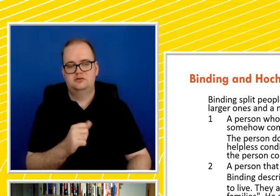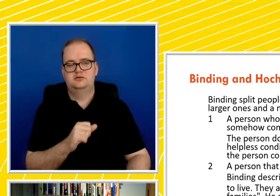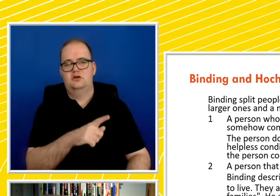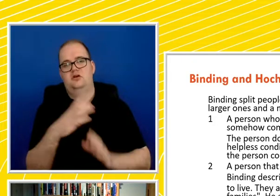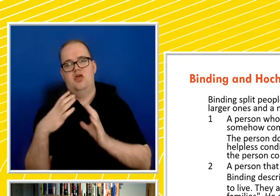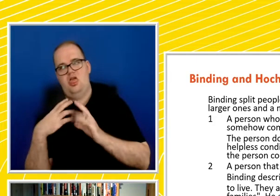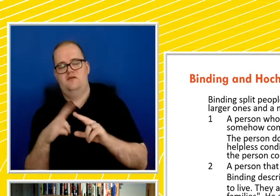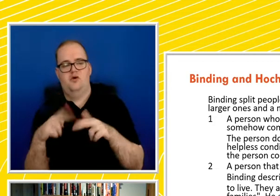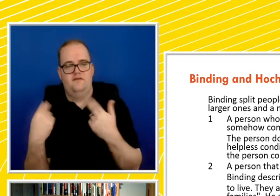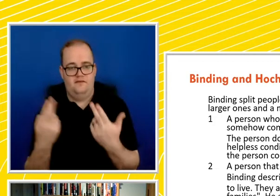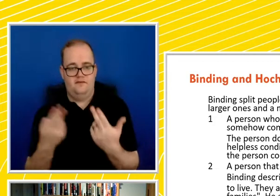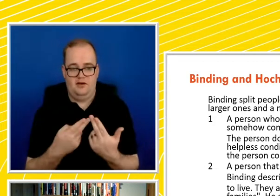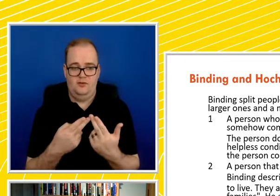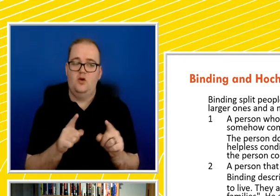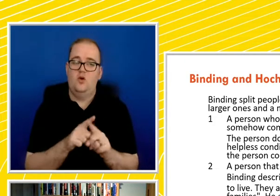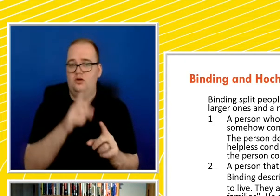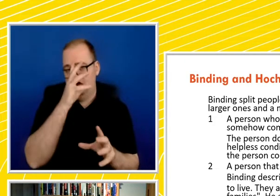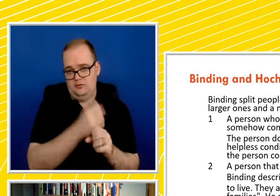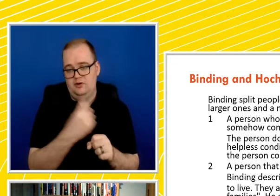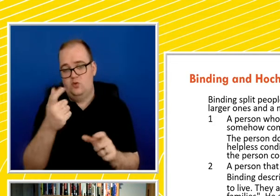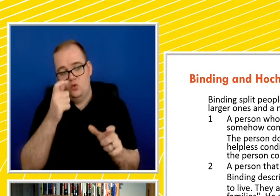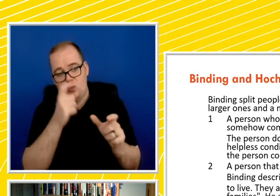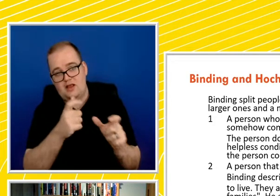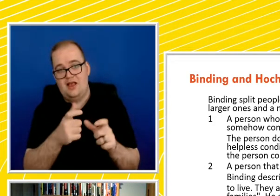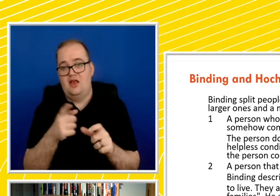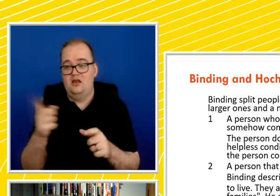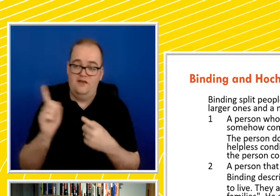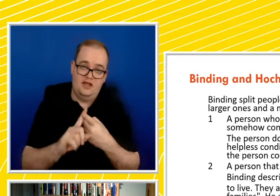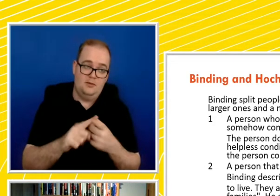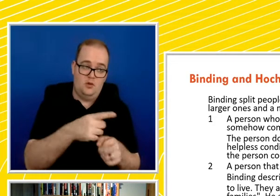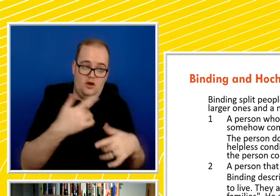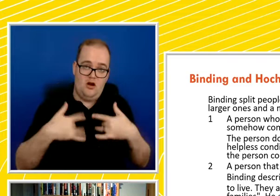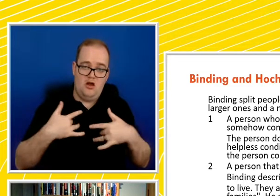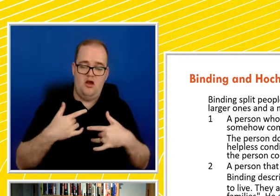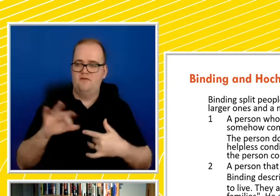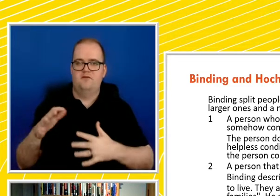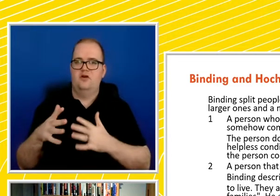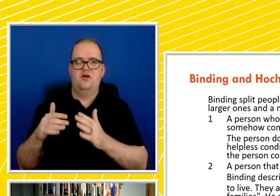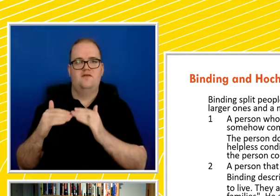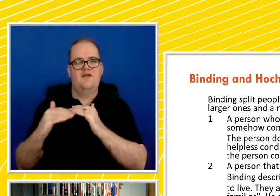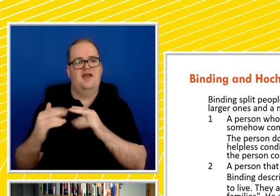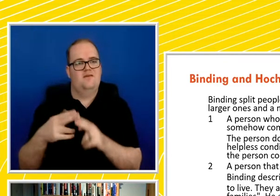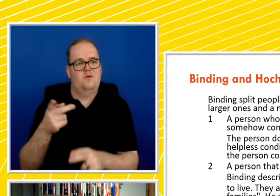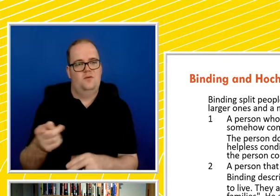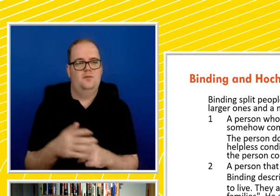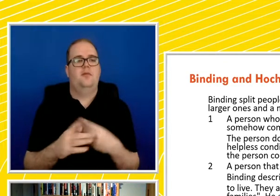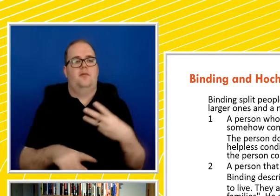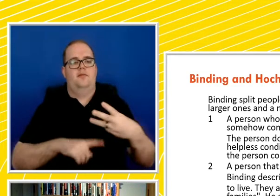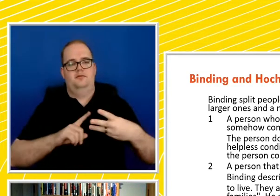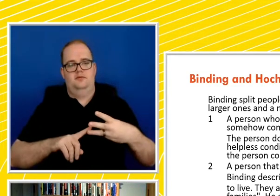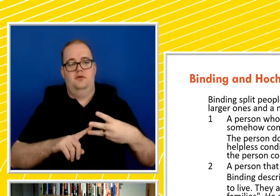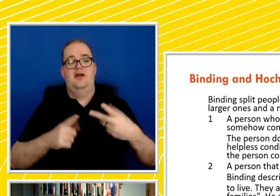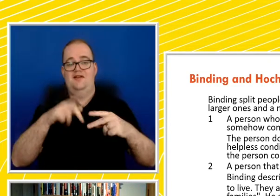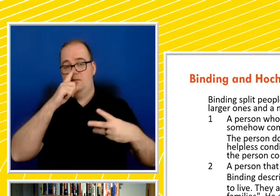believed it would unfair on carers to keep such lives unworthy of living alive. The third group, people belonging to the middle group,